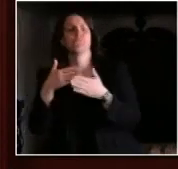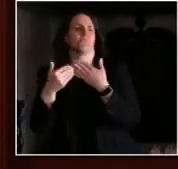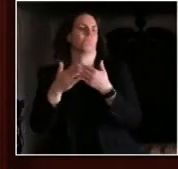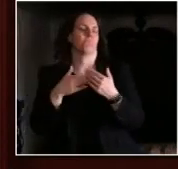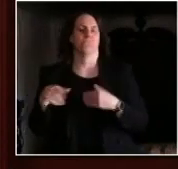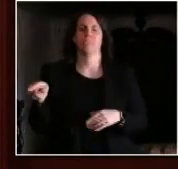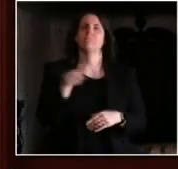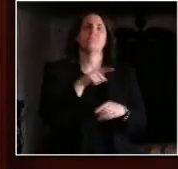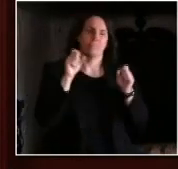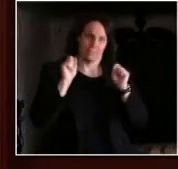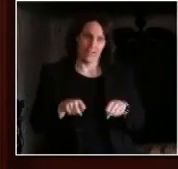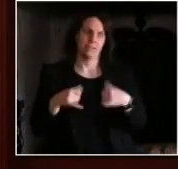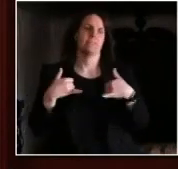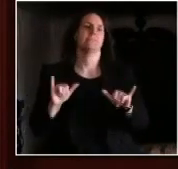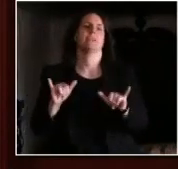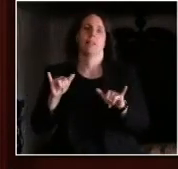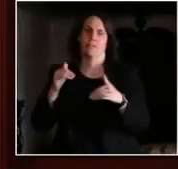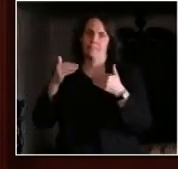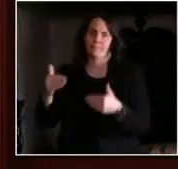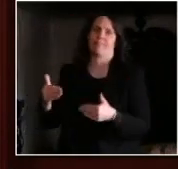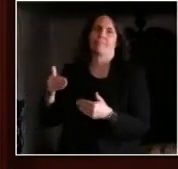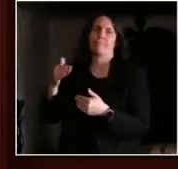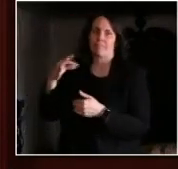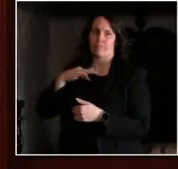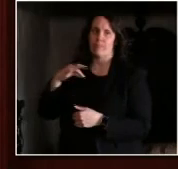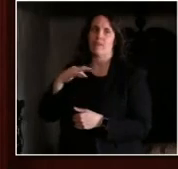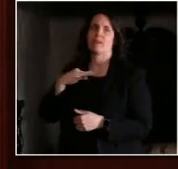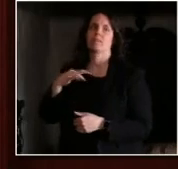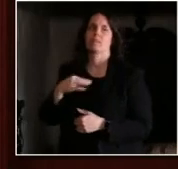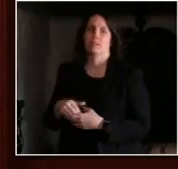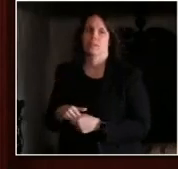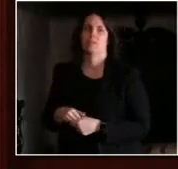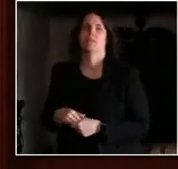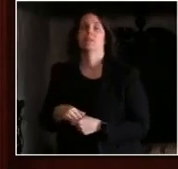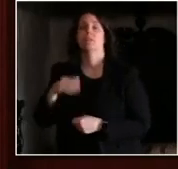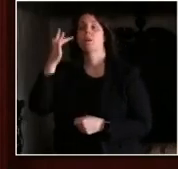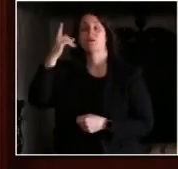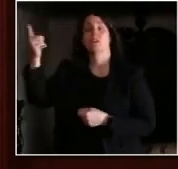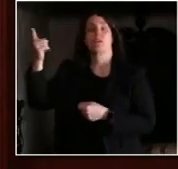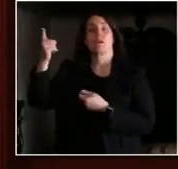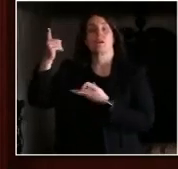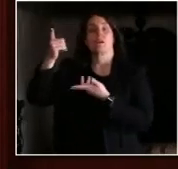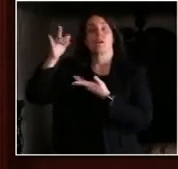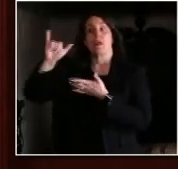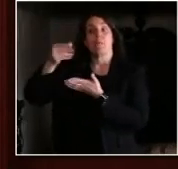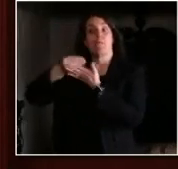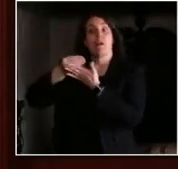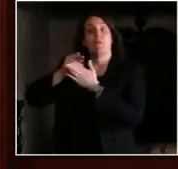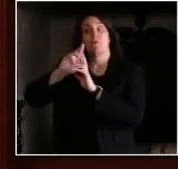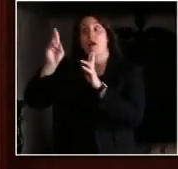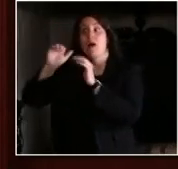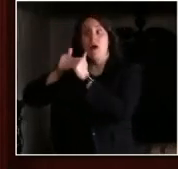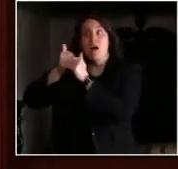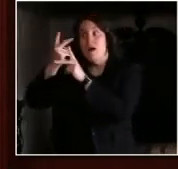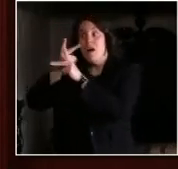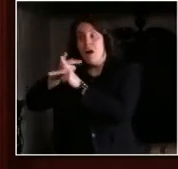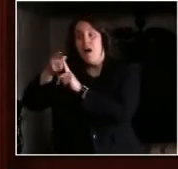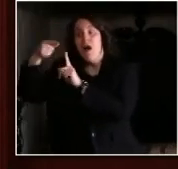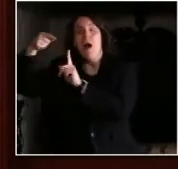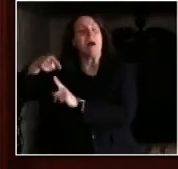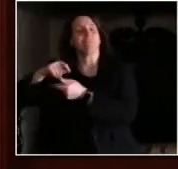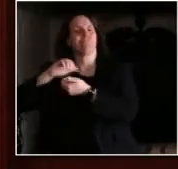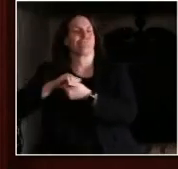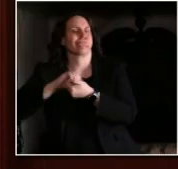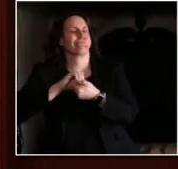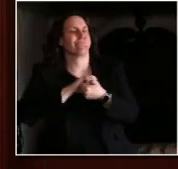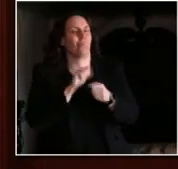WEDC, we've been working to help businesses navigate the challenges of essential versus non-essential. And we've helped businesses to be able to